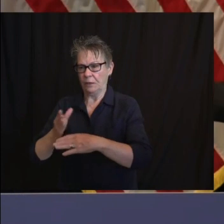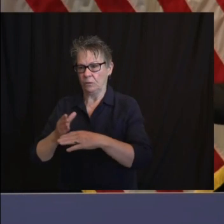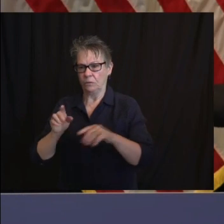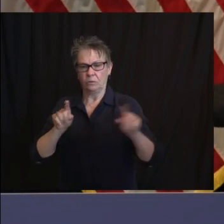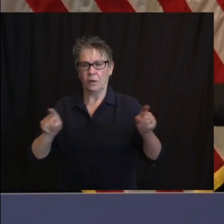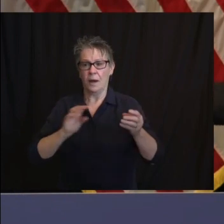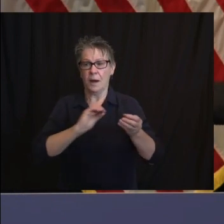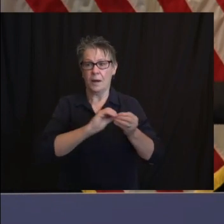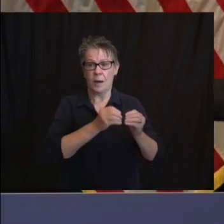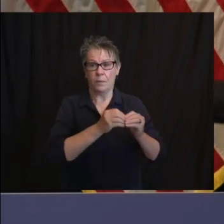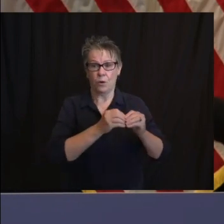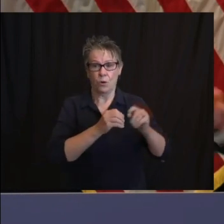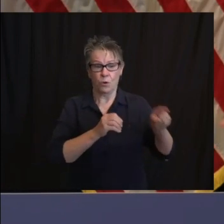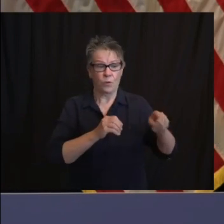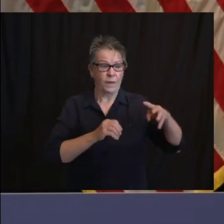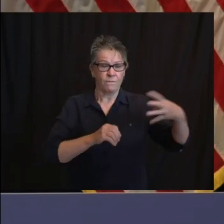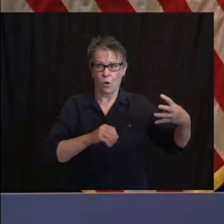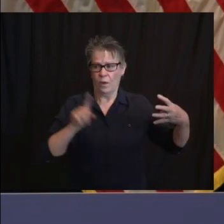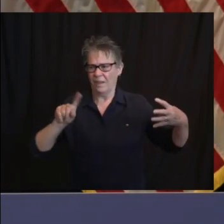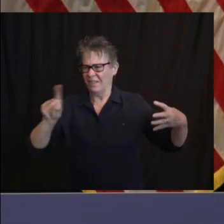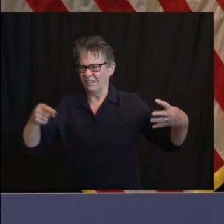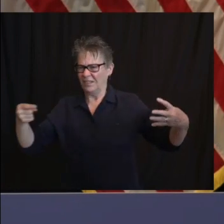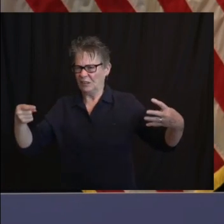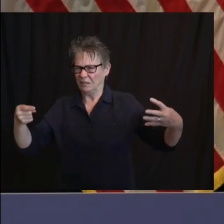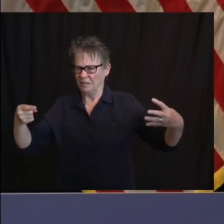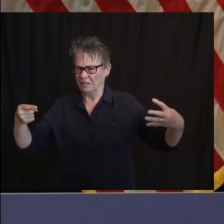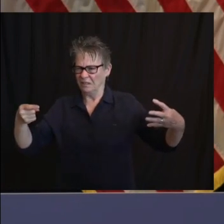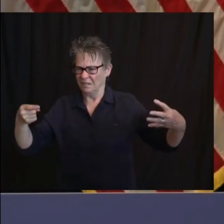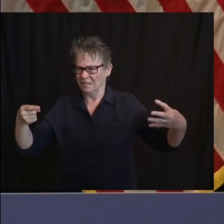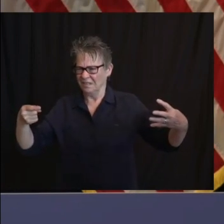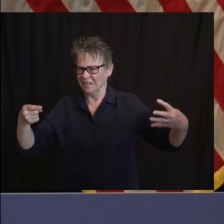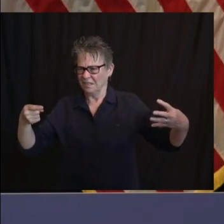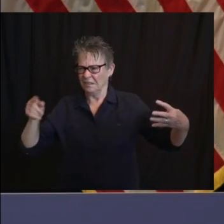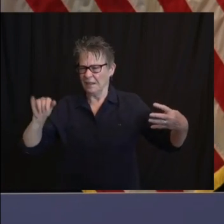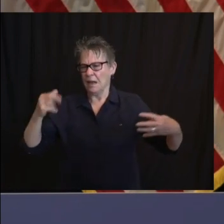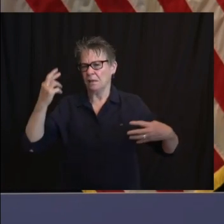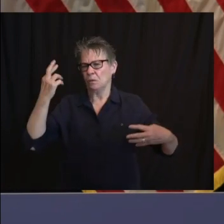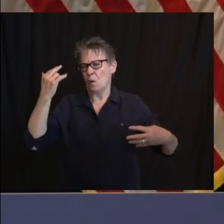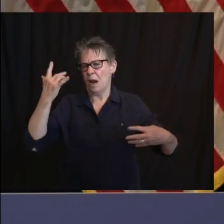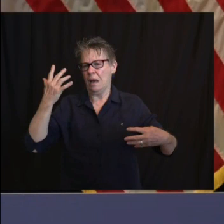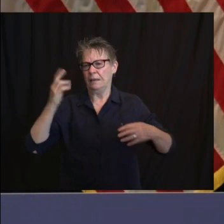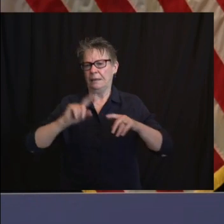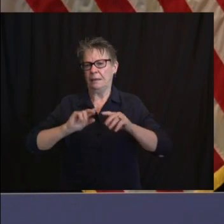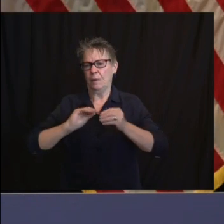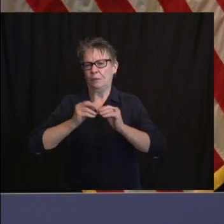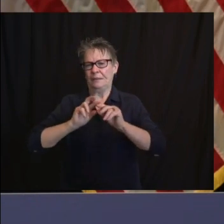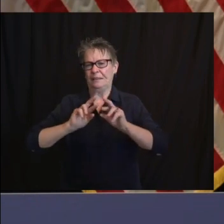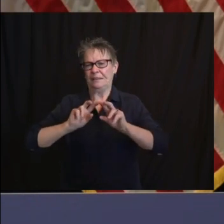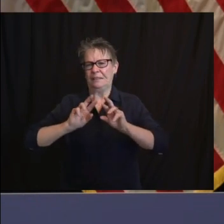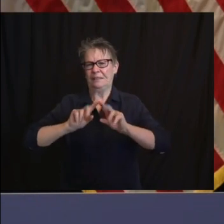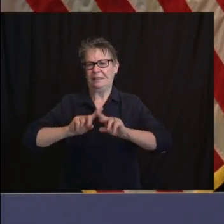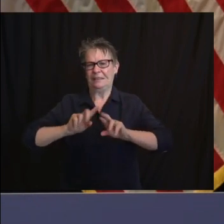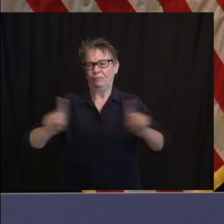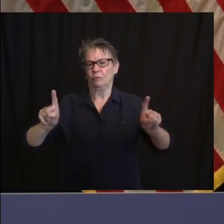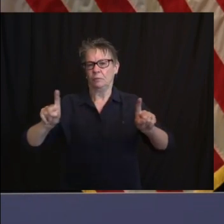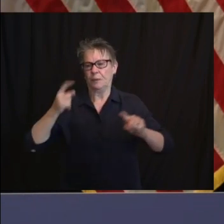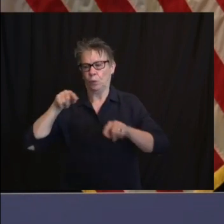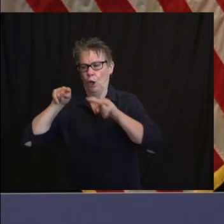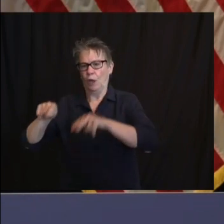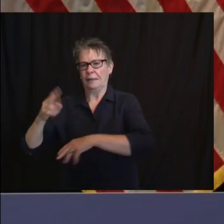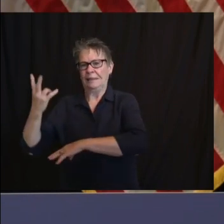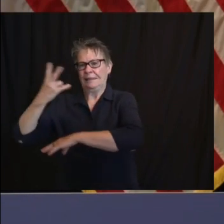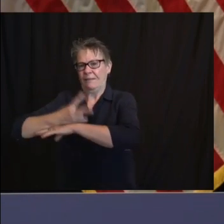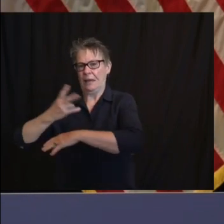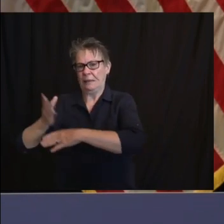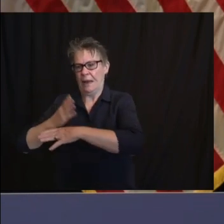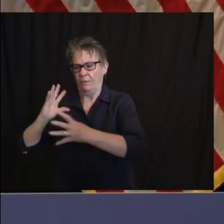You good on that, or anything you want to add? Dave, today you get to take us out. Thanks, Governor. So here we go into stage two in a